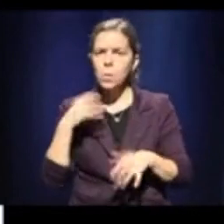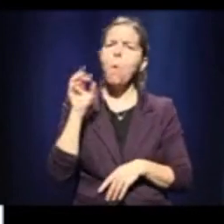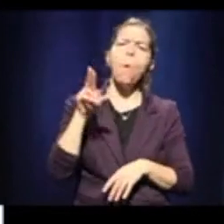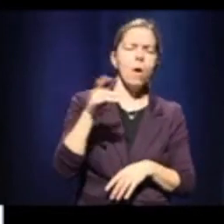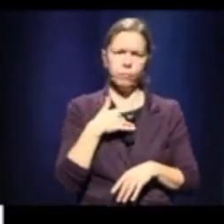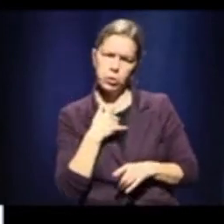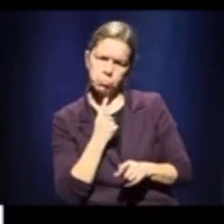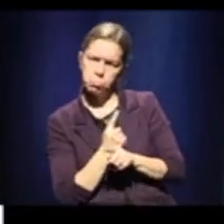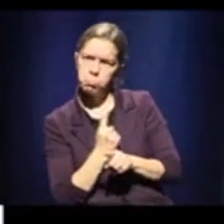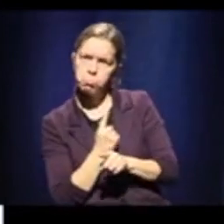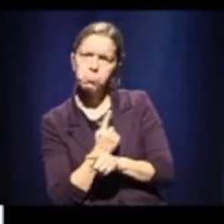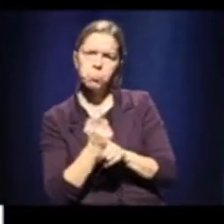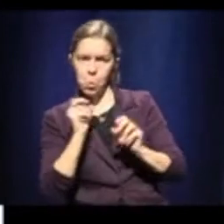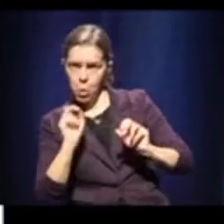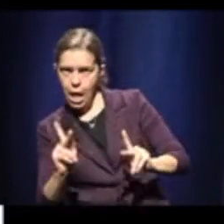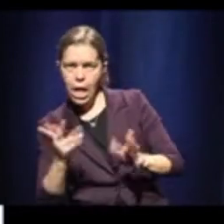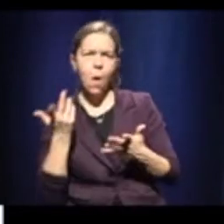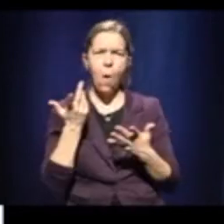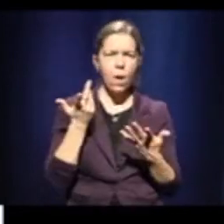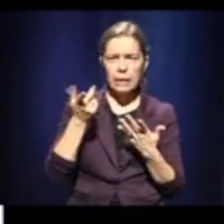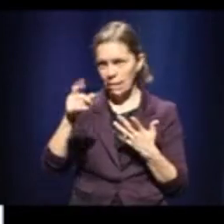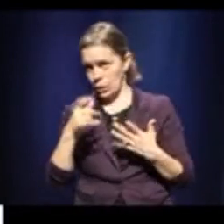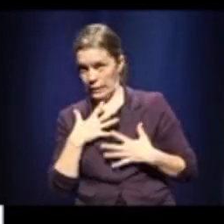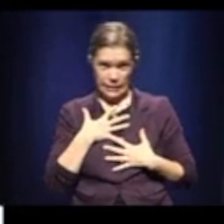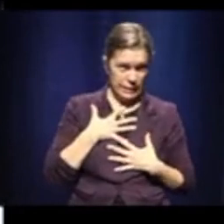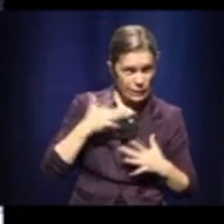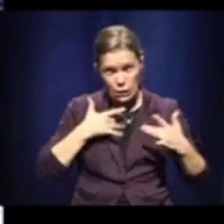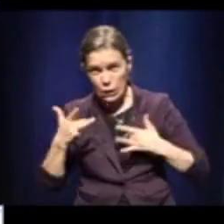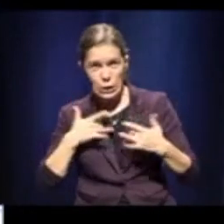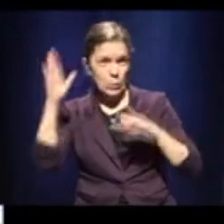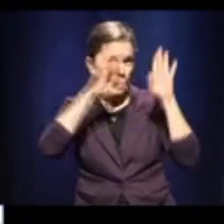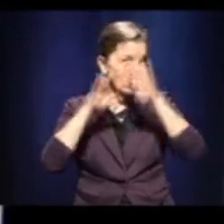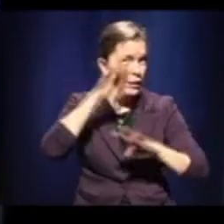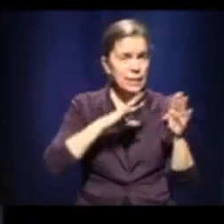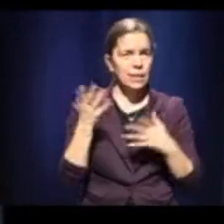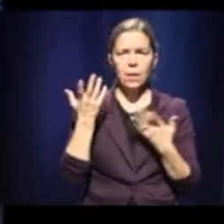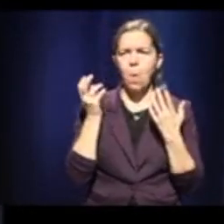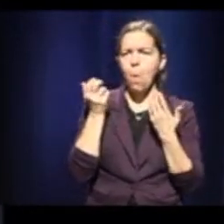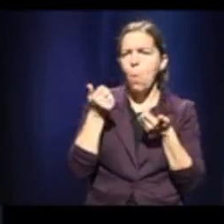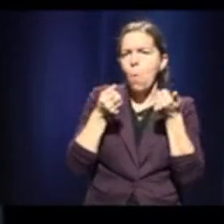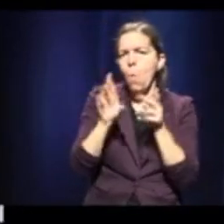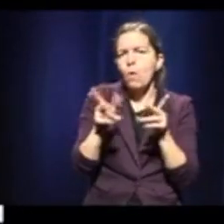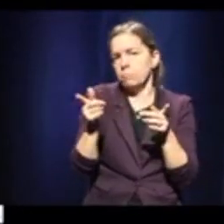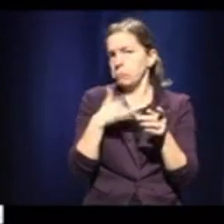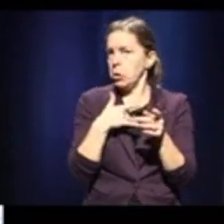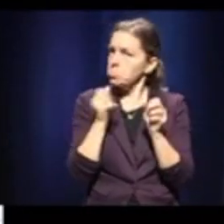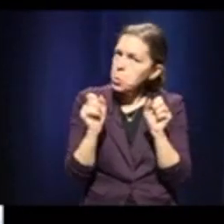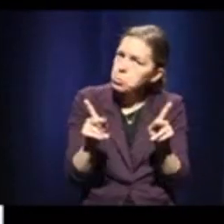we be about these delays for Quebec? Well, I think that's the reason we did an update